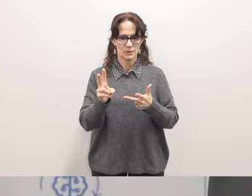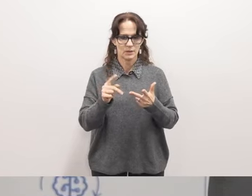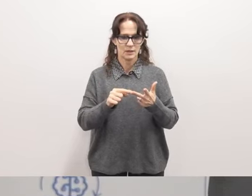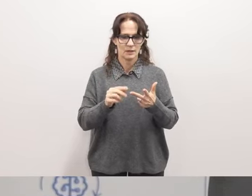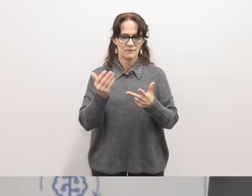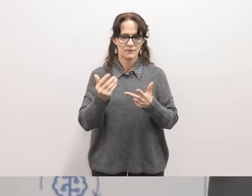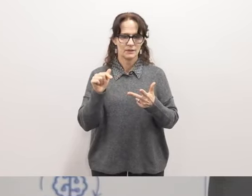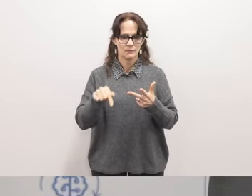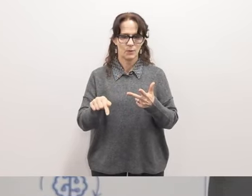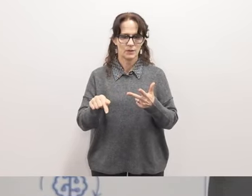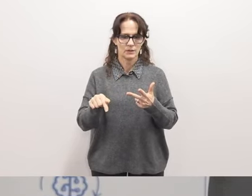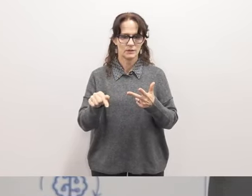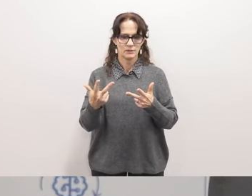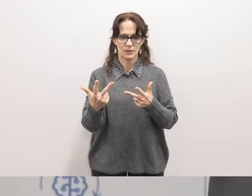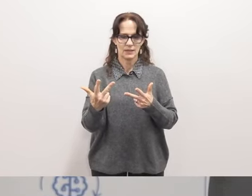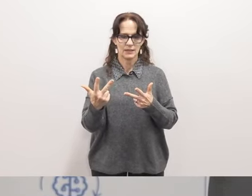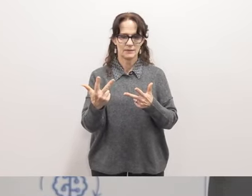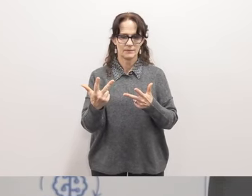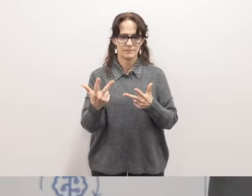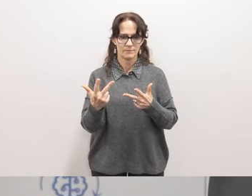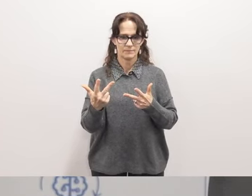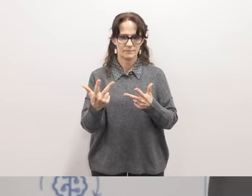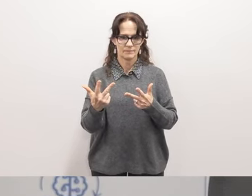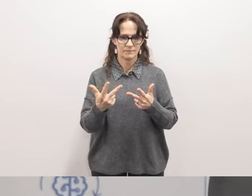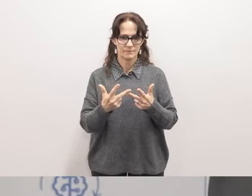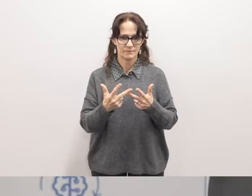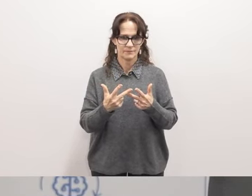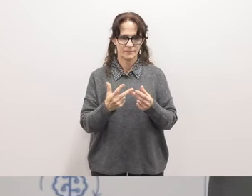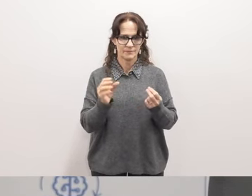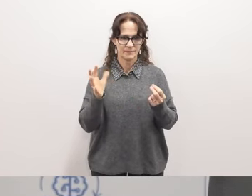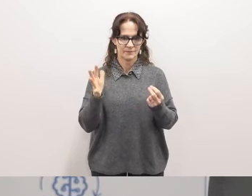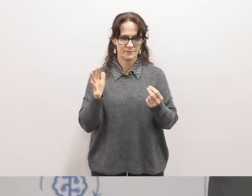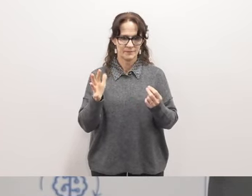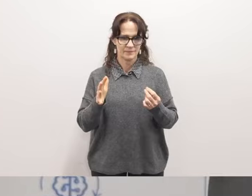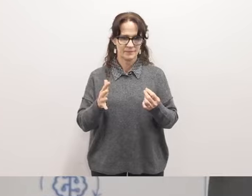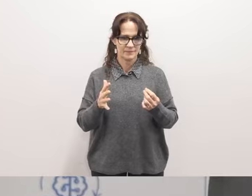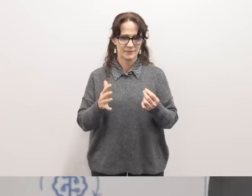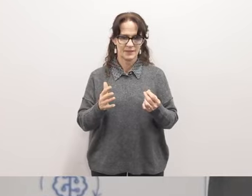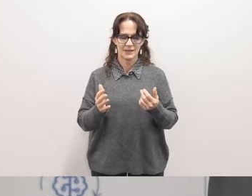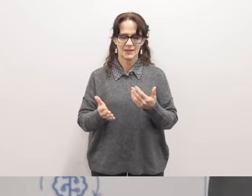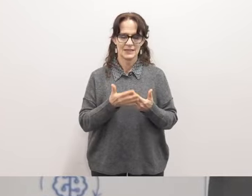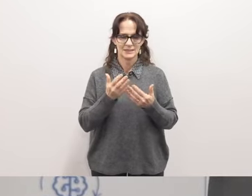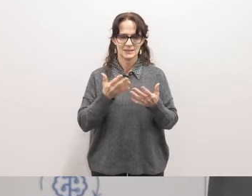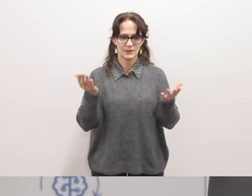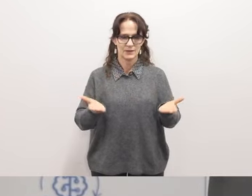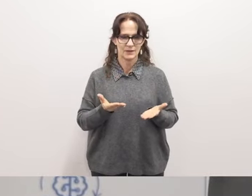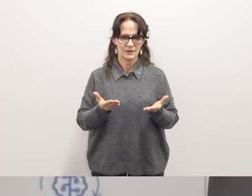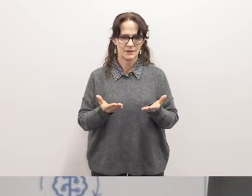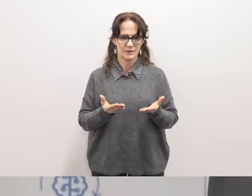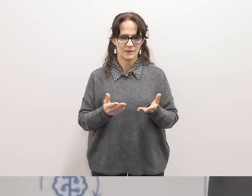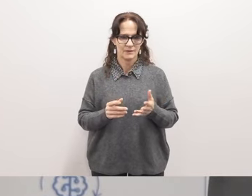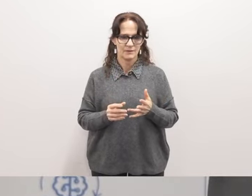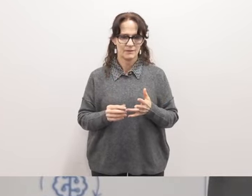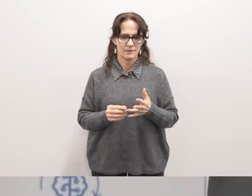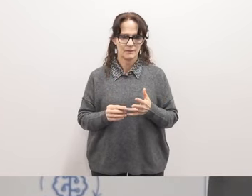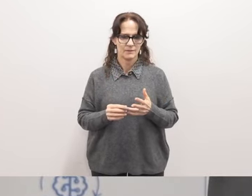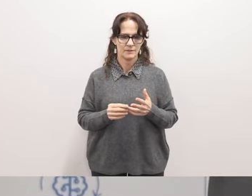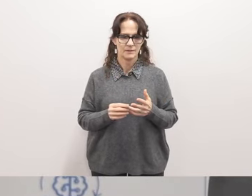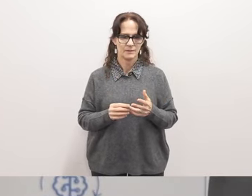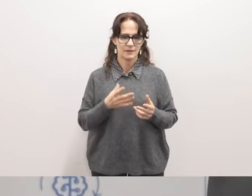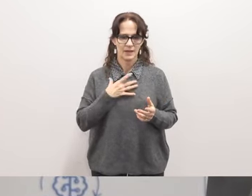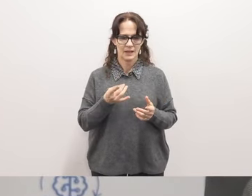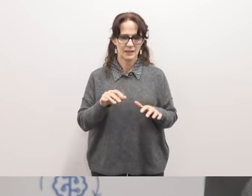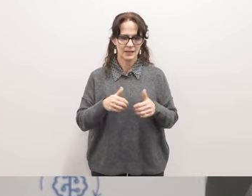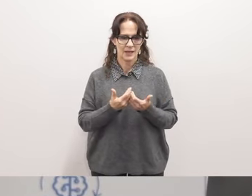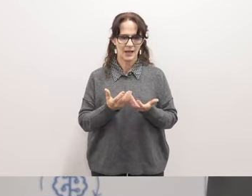and 15.3 yes okay that makes my job easier um also i like how